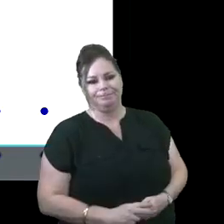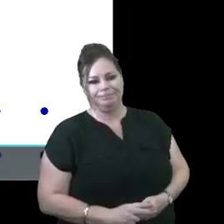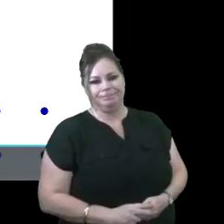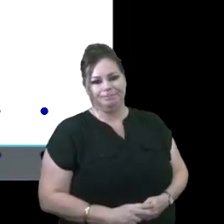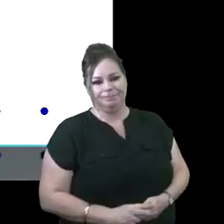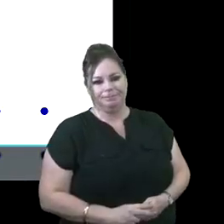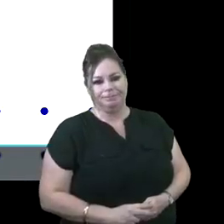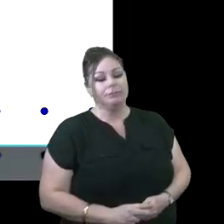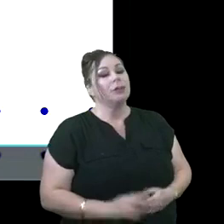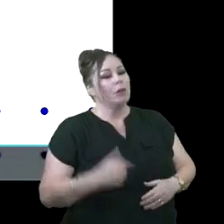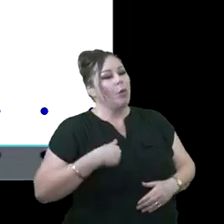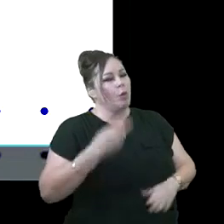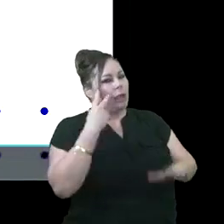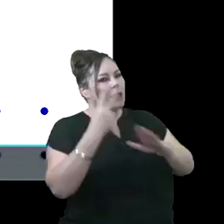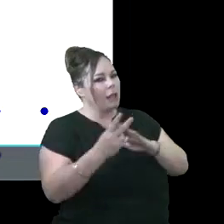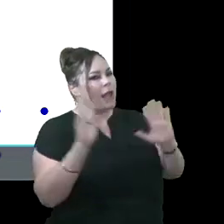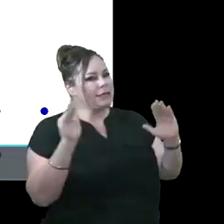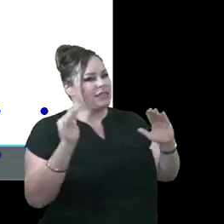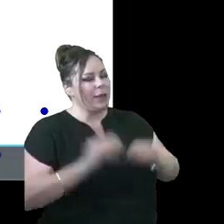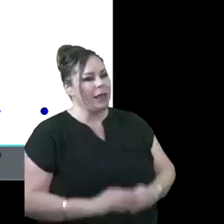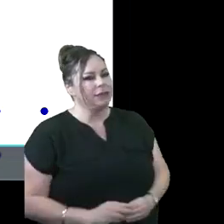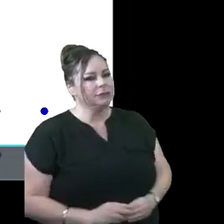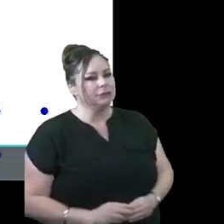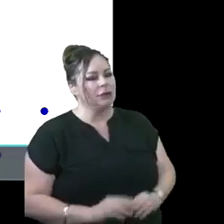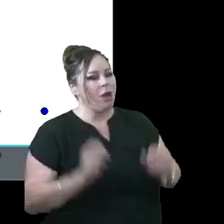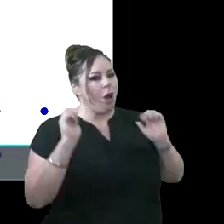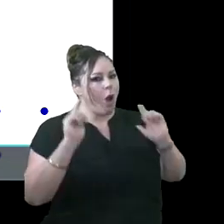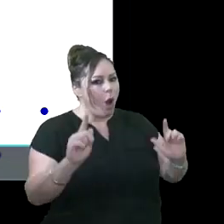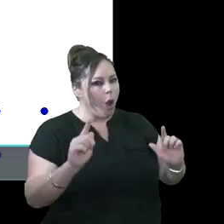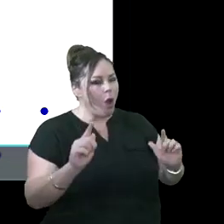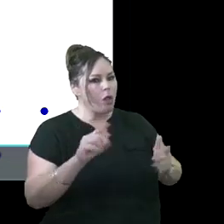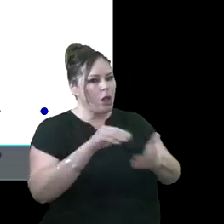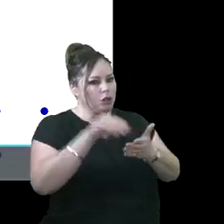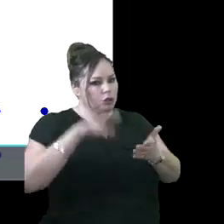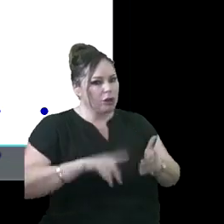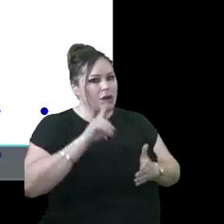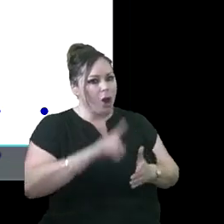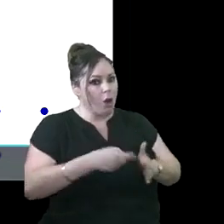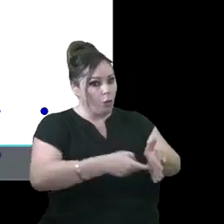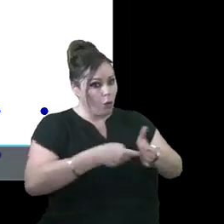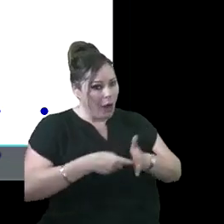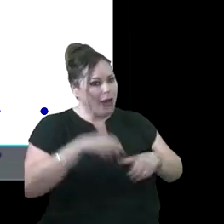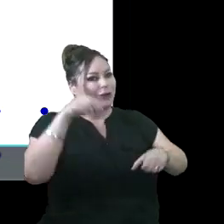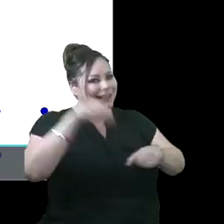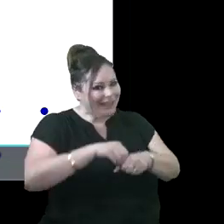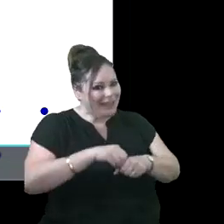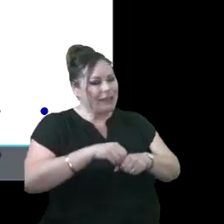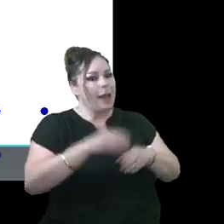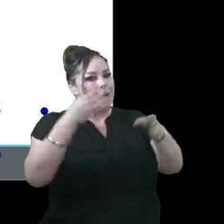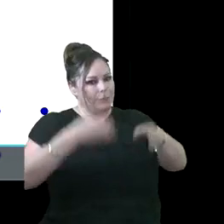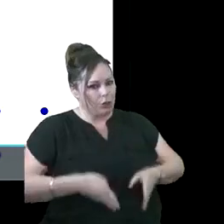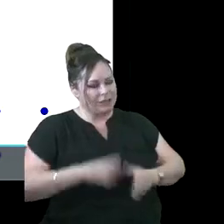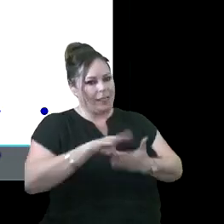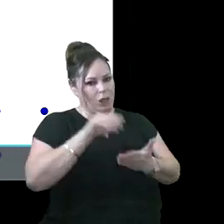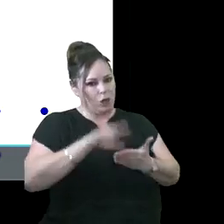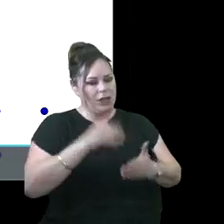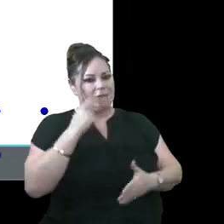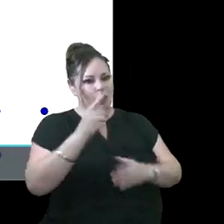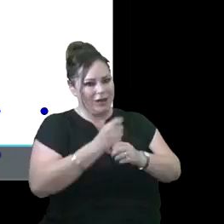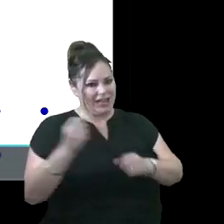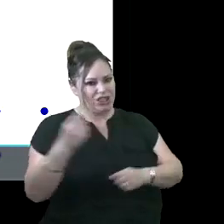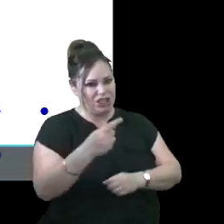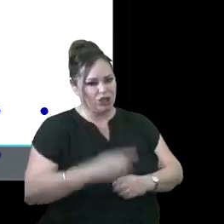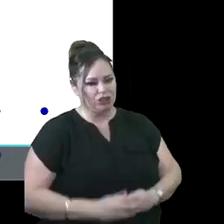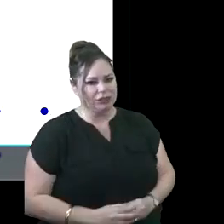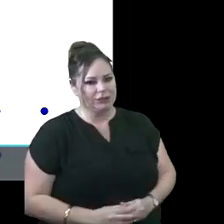We are anticipating that all about scholars will be required to be in person for it next